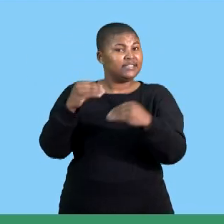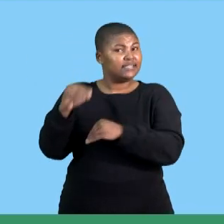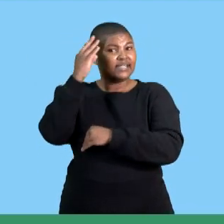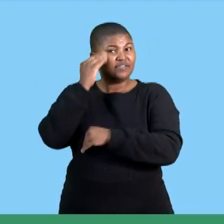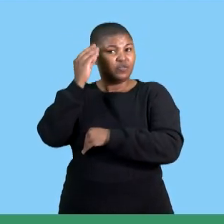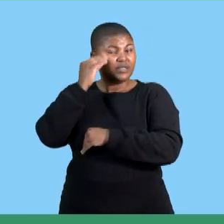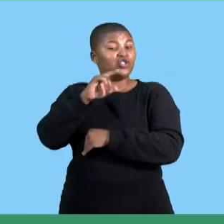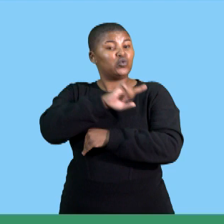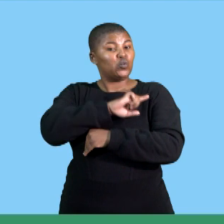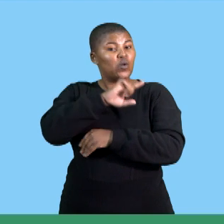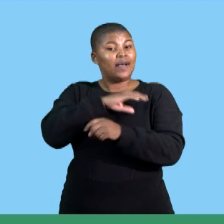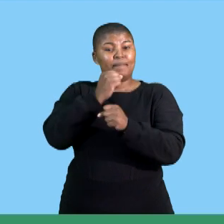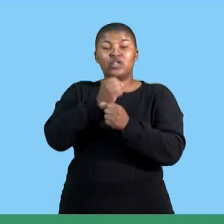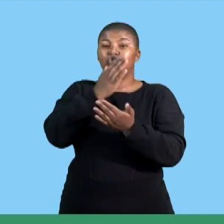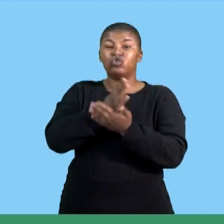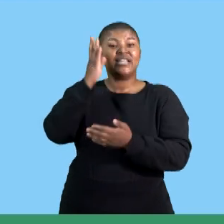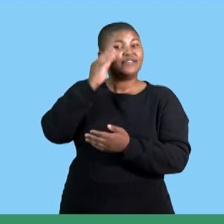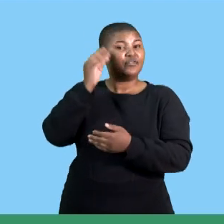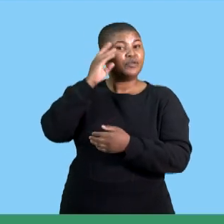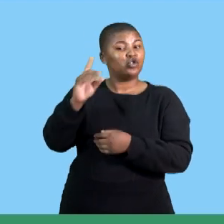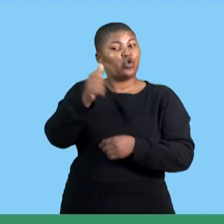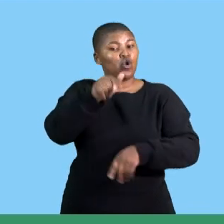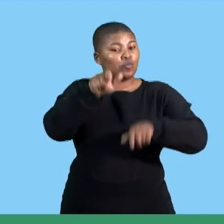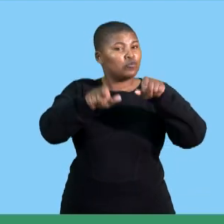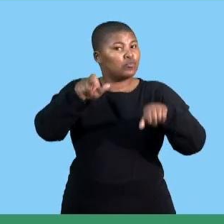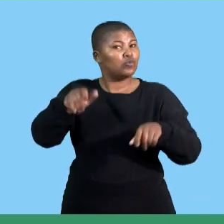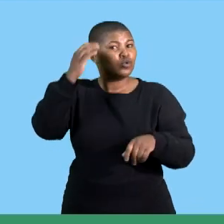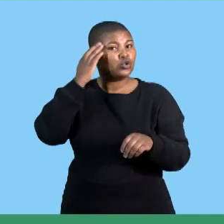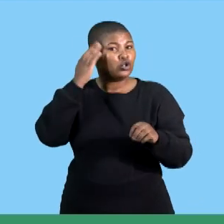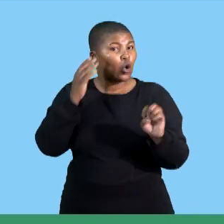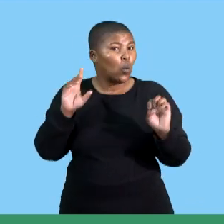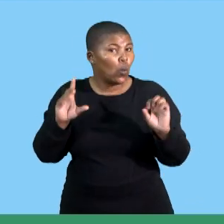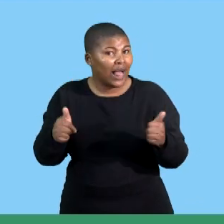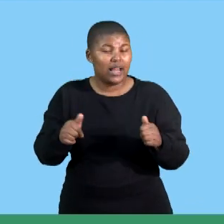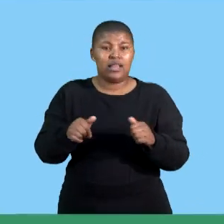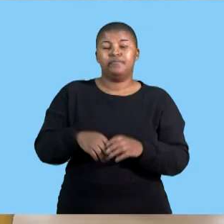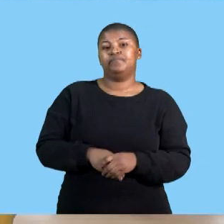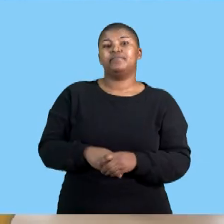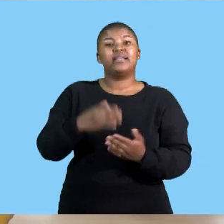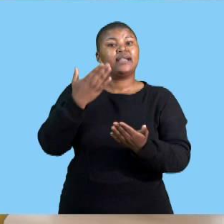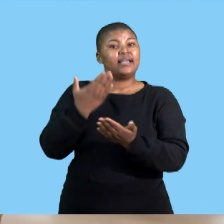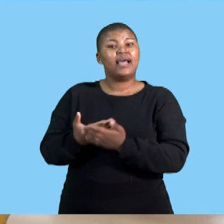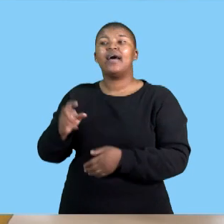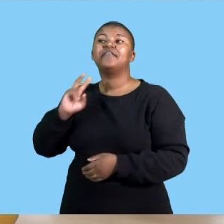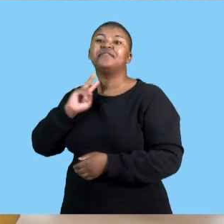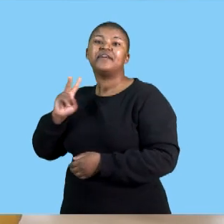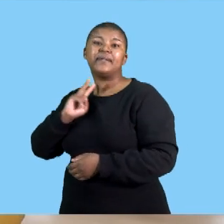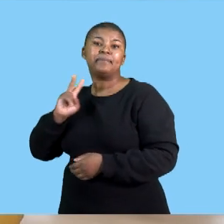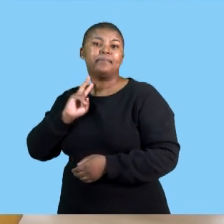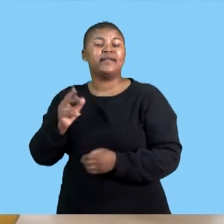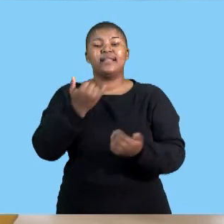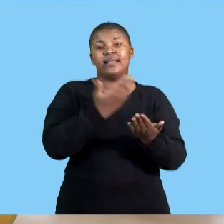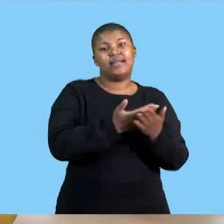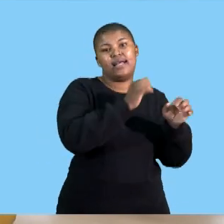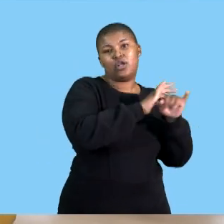or data could be verbal or non-verbal so the presentation can be a